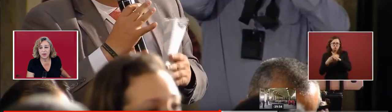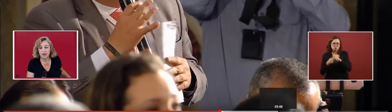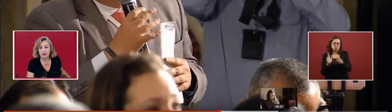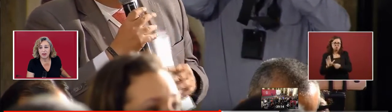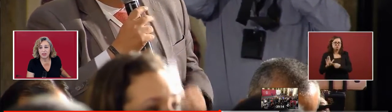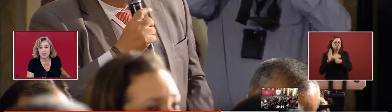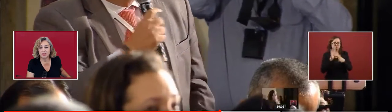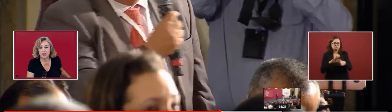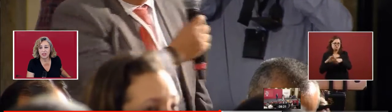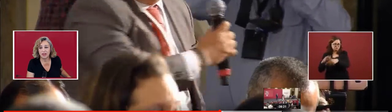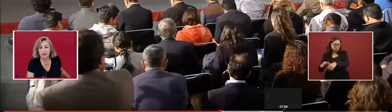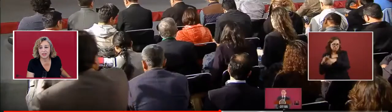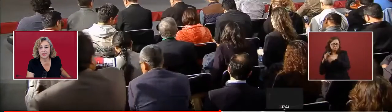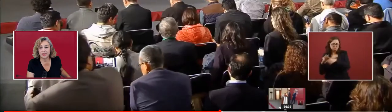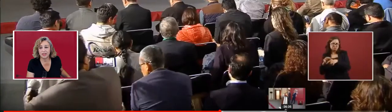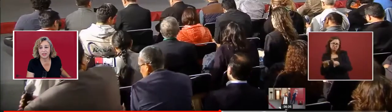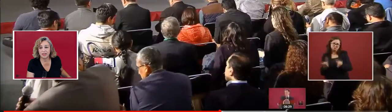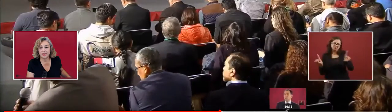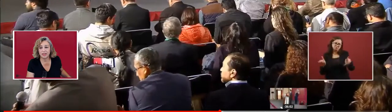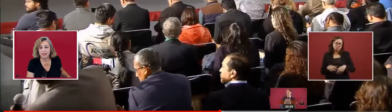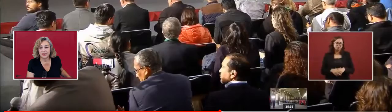Oh my God, there's a lot.